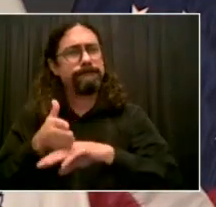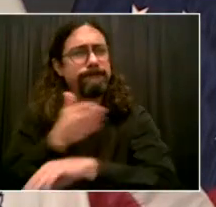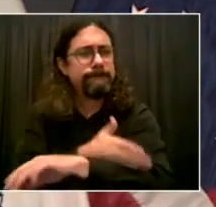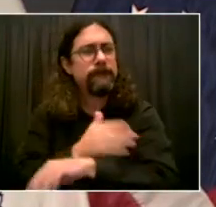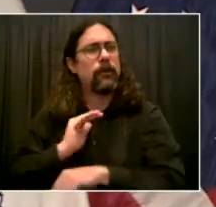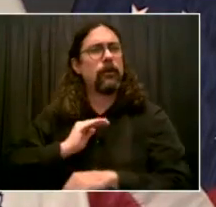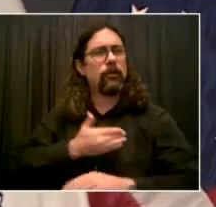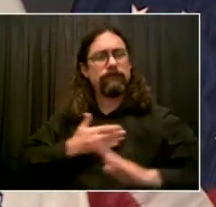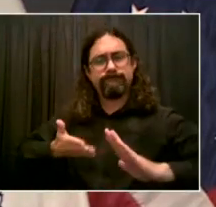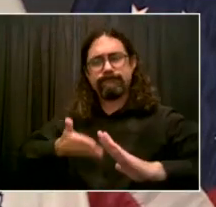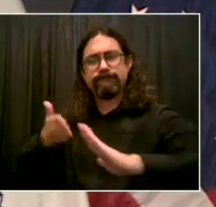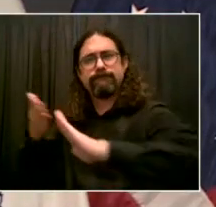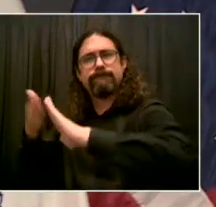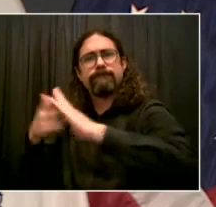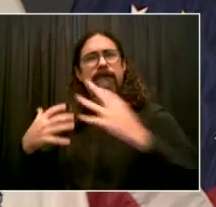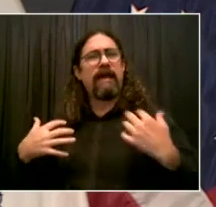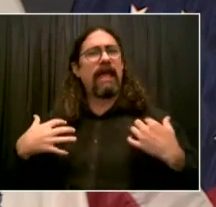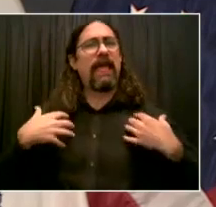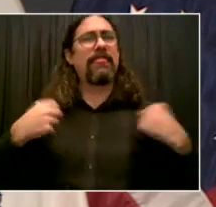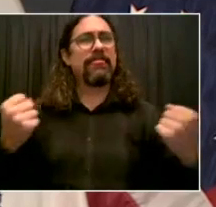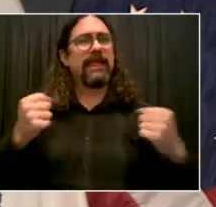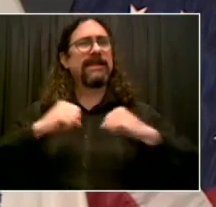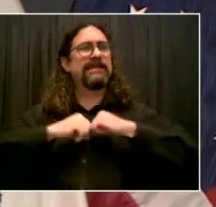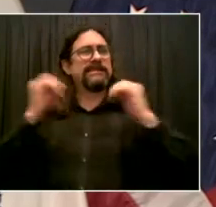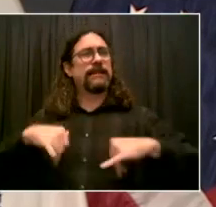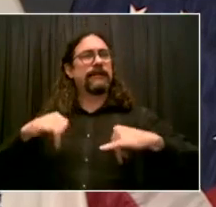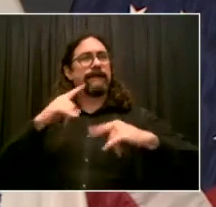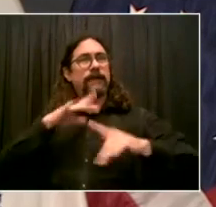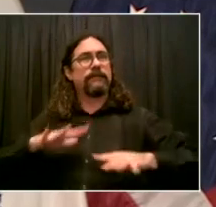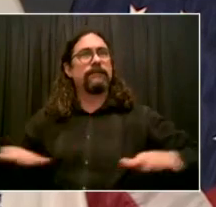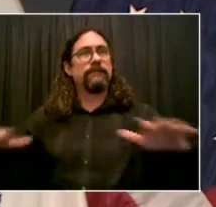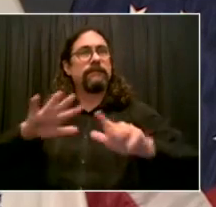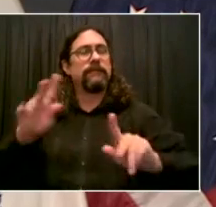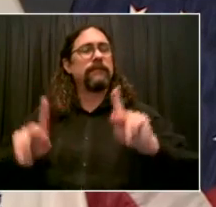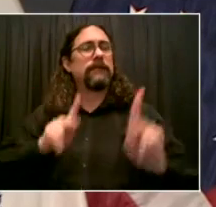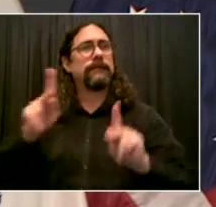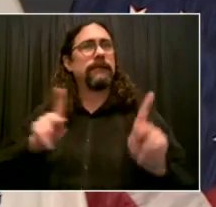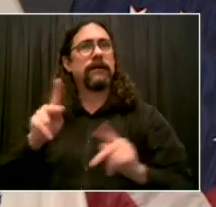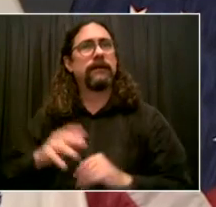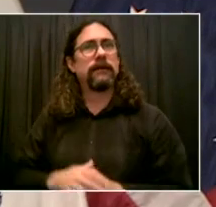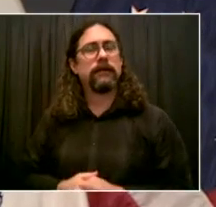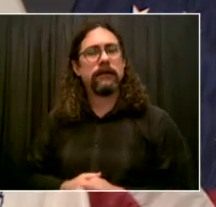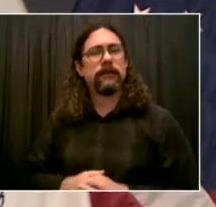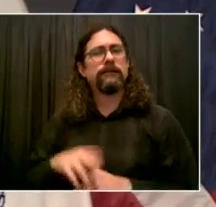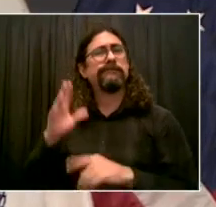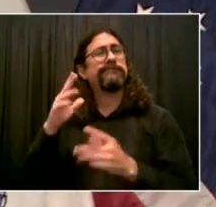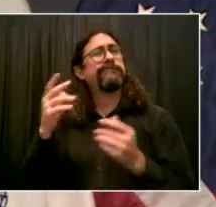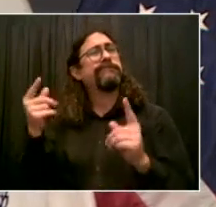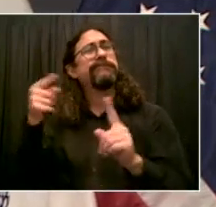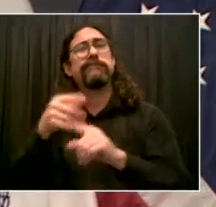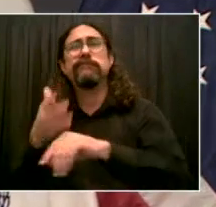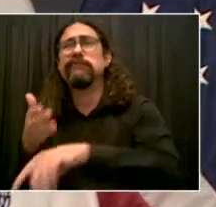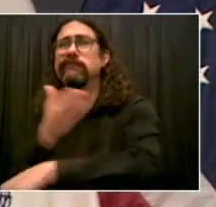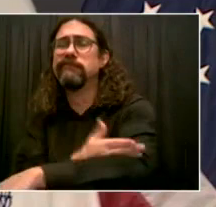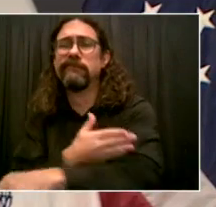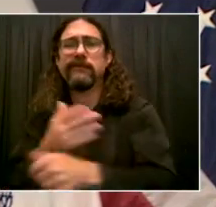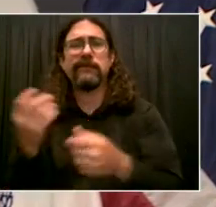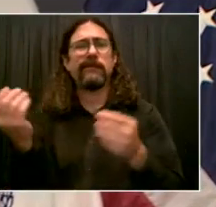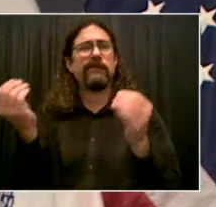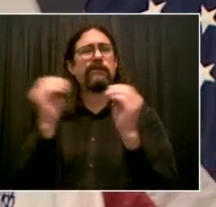to create a new paradigm than New York City. There's no place that has more experience dealing with this crisis, but also